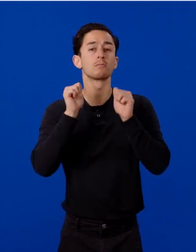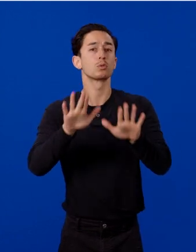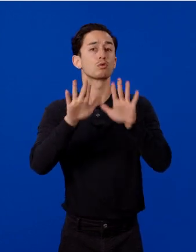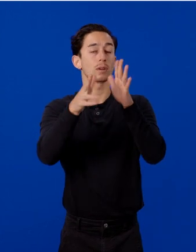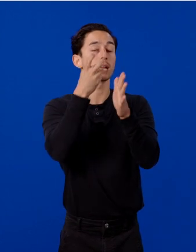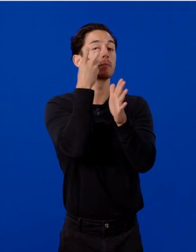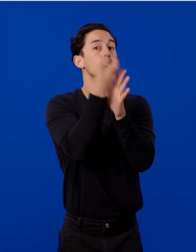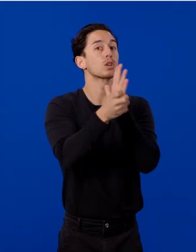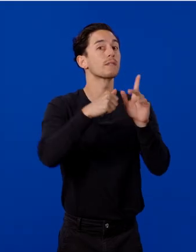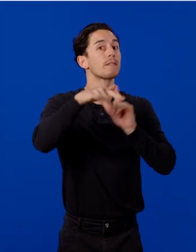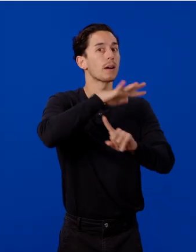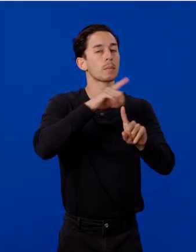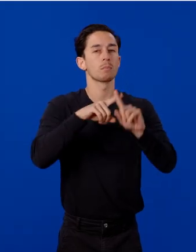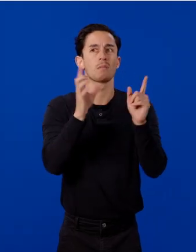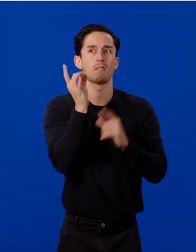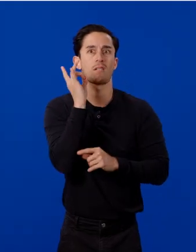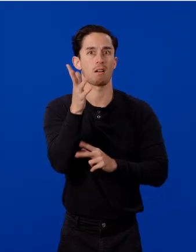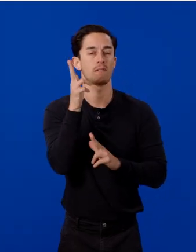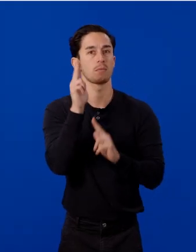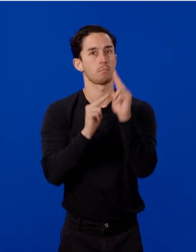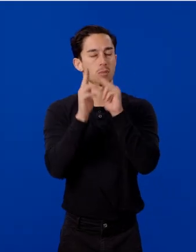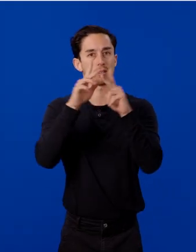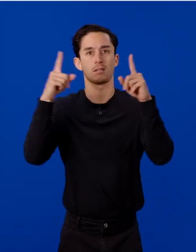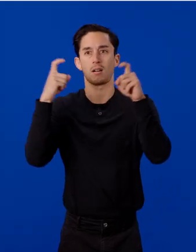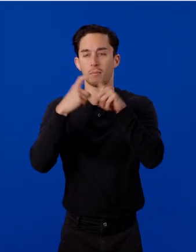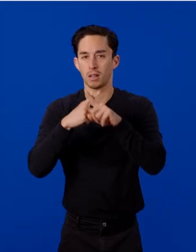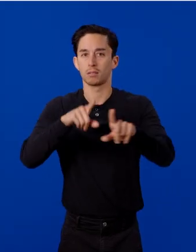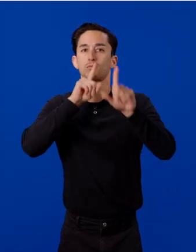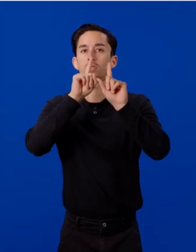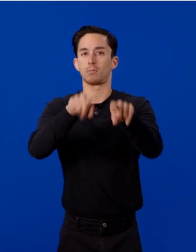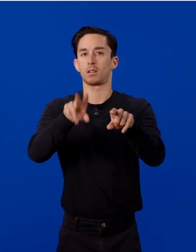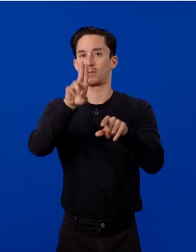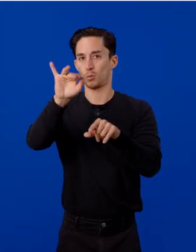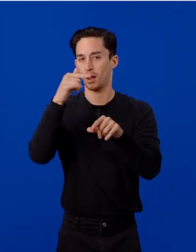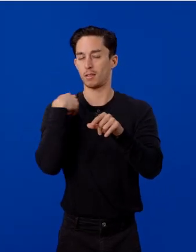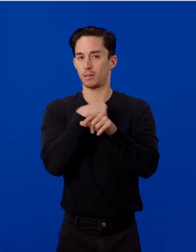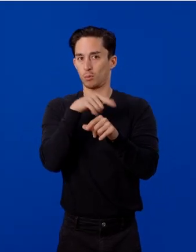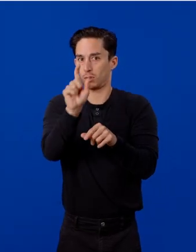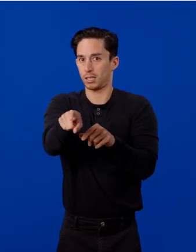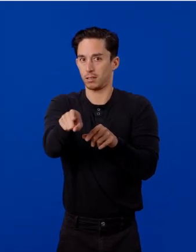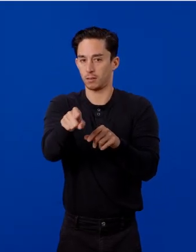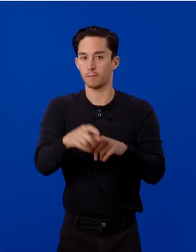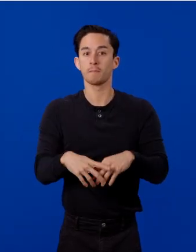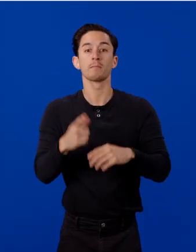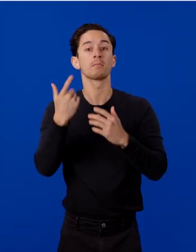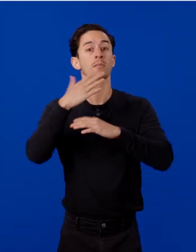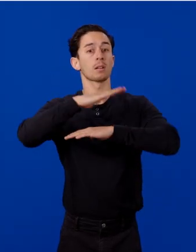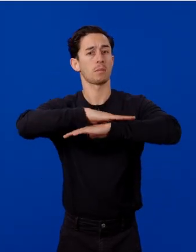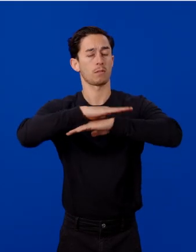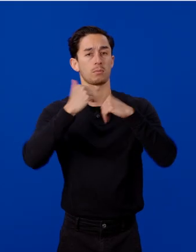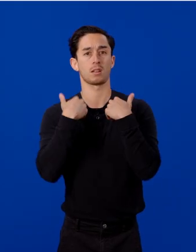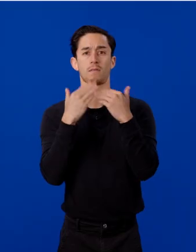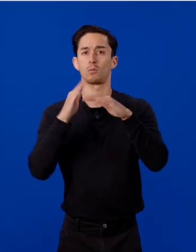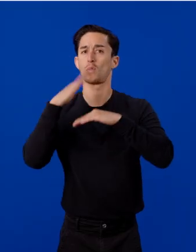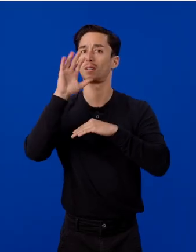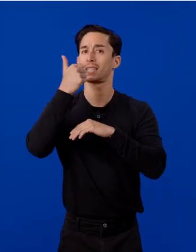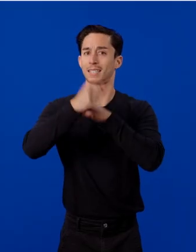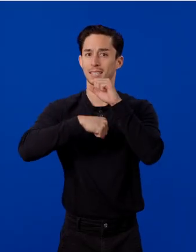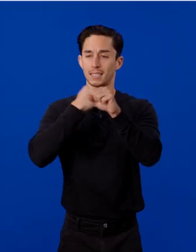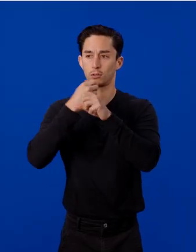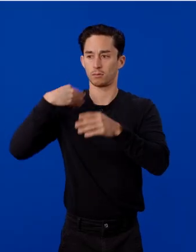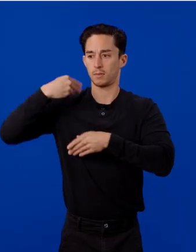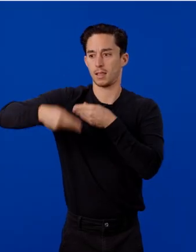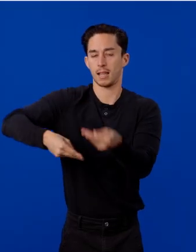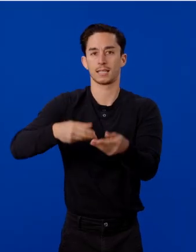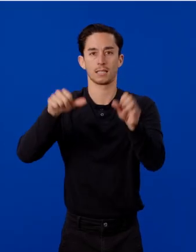but they're terrible at building the kind of complex, responsive UI we need it. These platforms have more than a decade of legacy architecture.